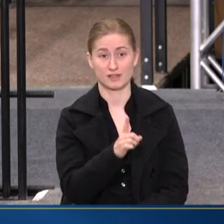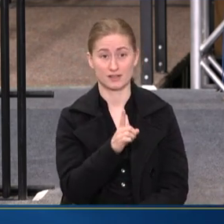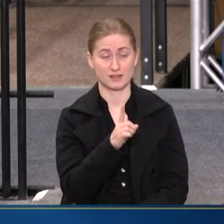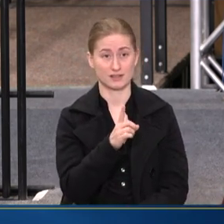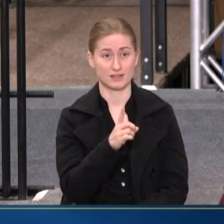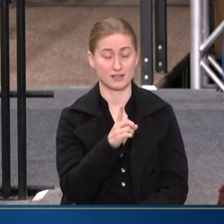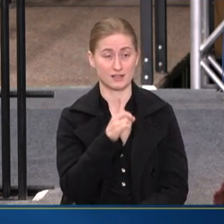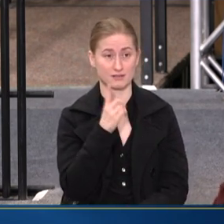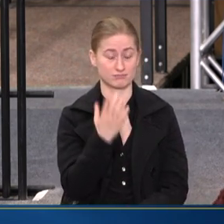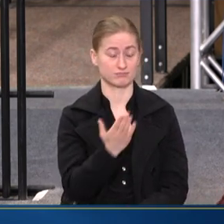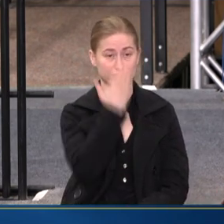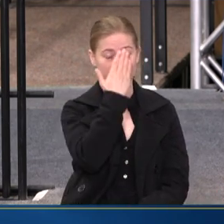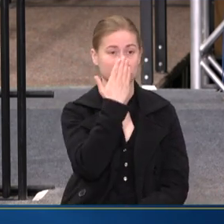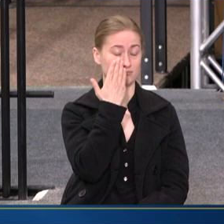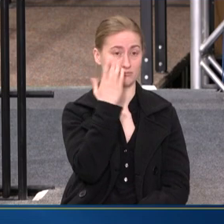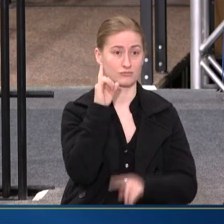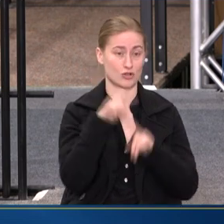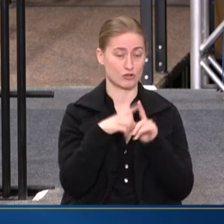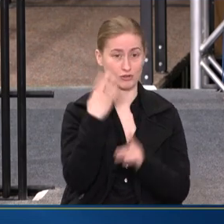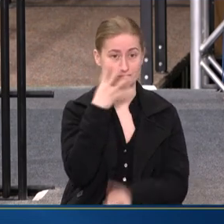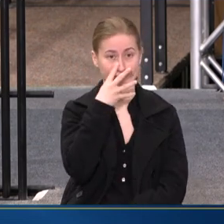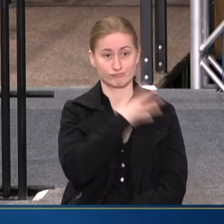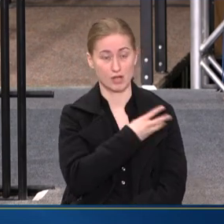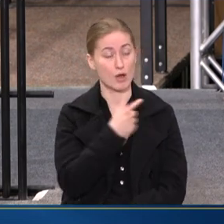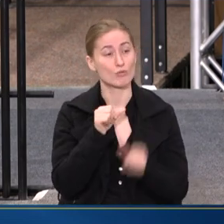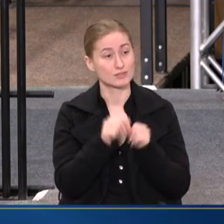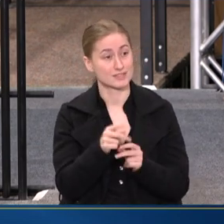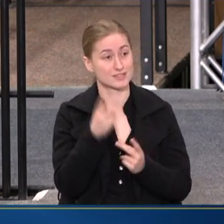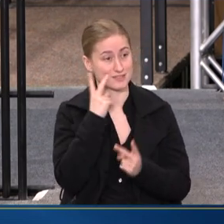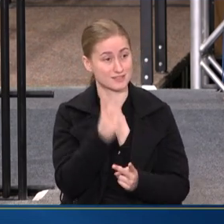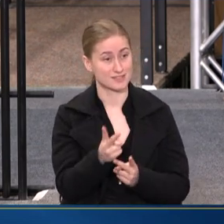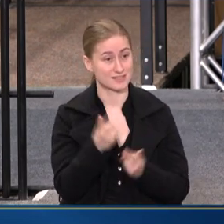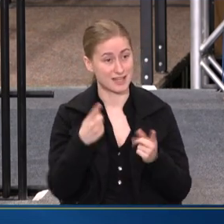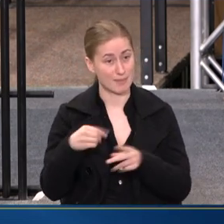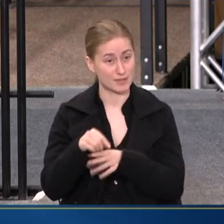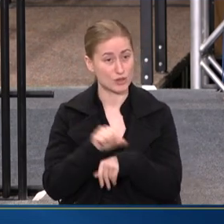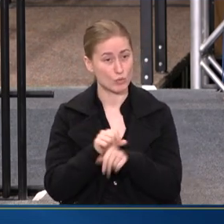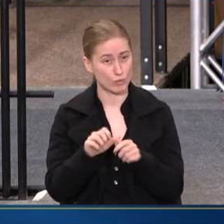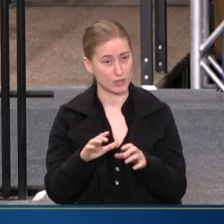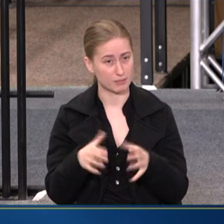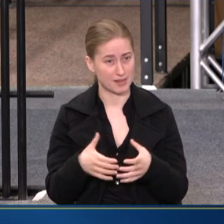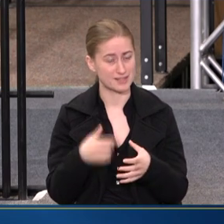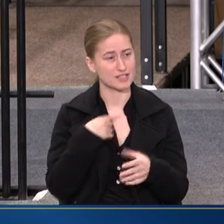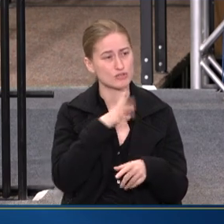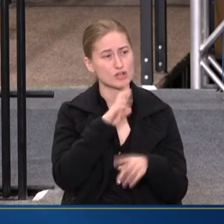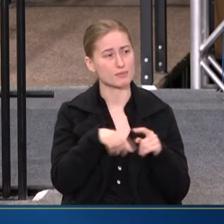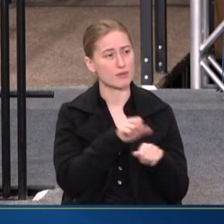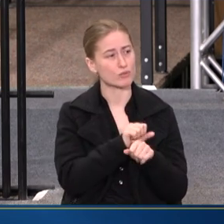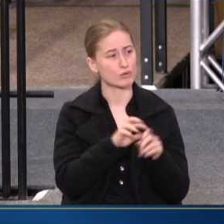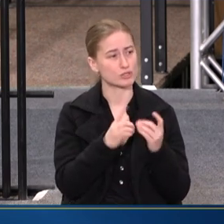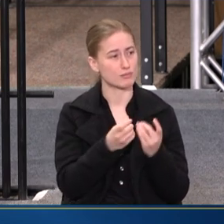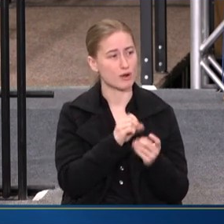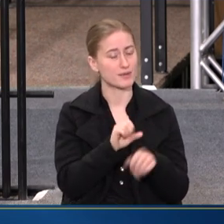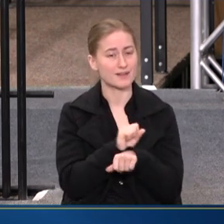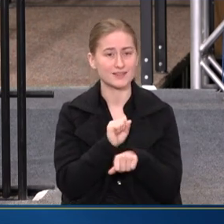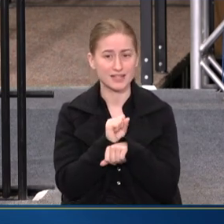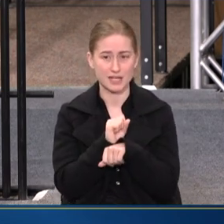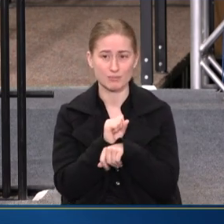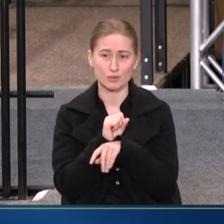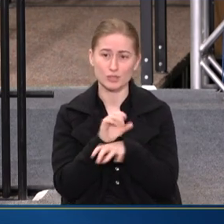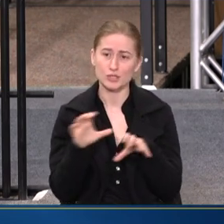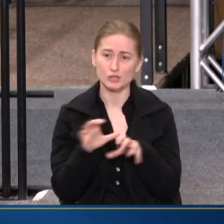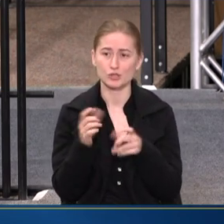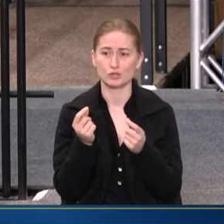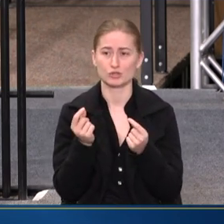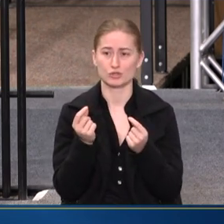FOREFRONT. AND WE'RE STILL SEEING THAT PLAY OUT IN THE WORKPLACE. CAN YOU TALK ABOUT THE WORK THAT THE DEPARTMENT OF LABOR HAS BEEN